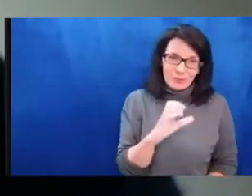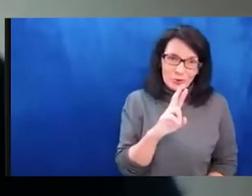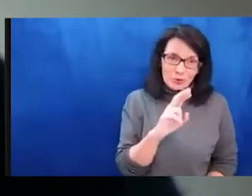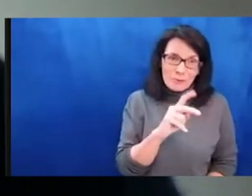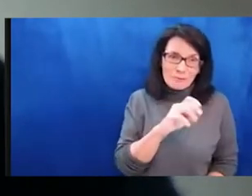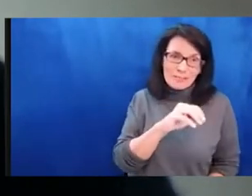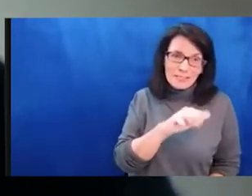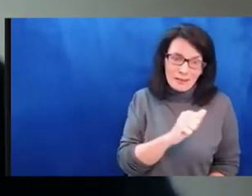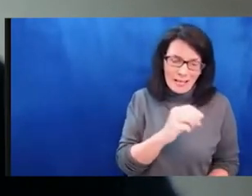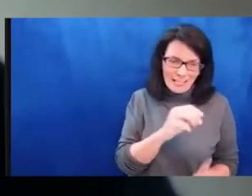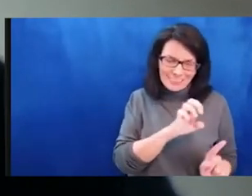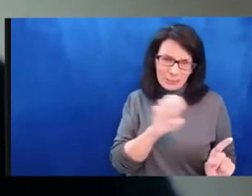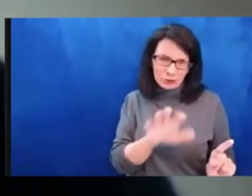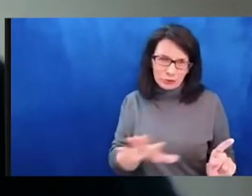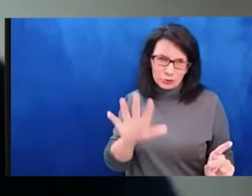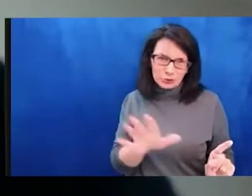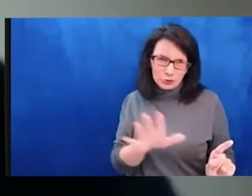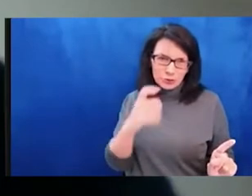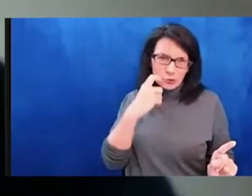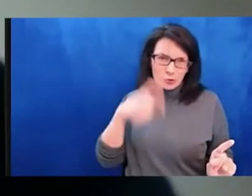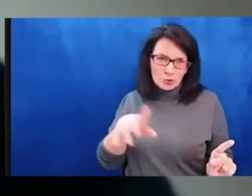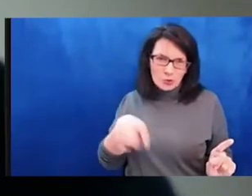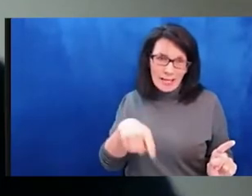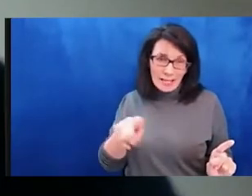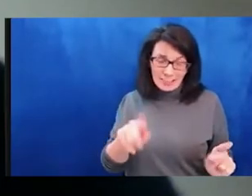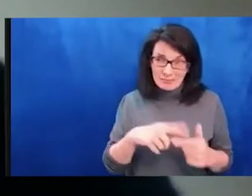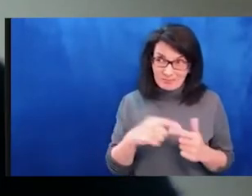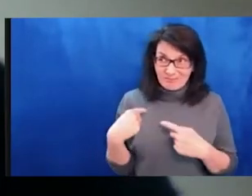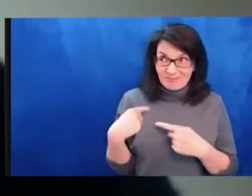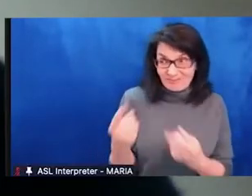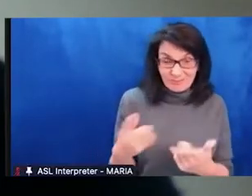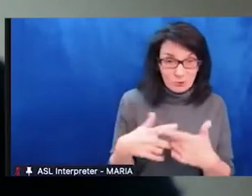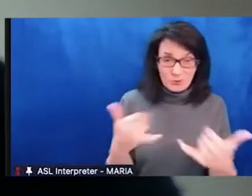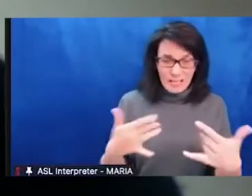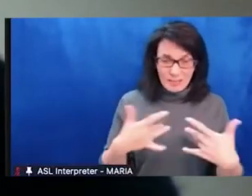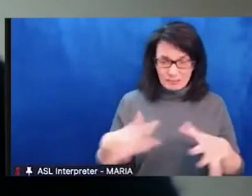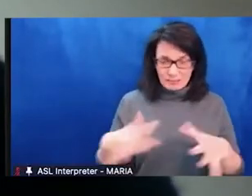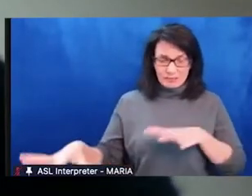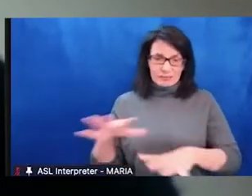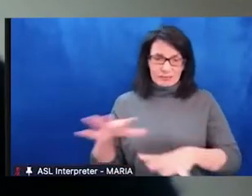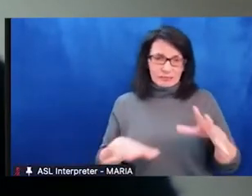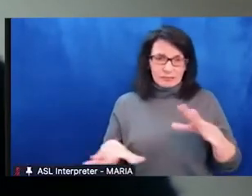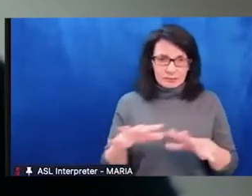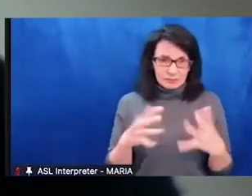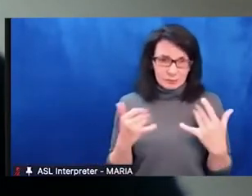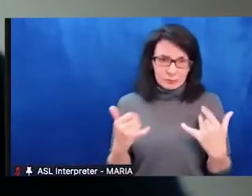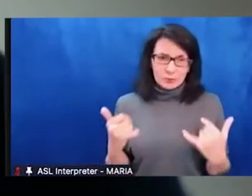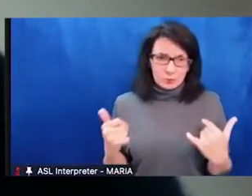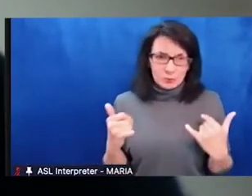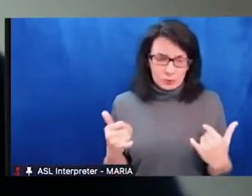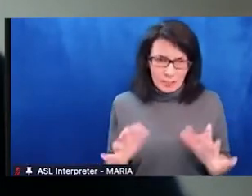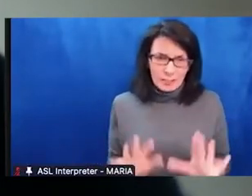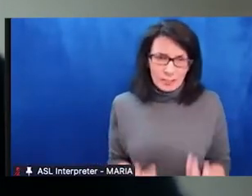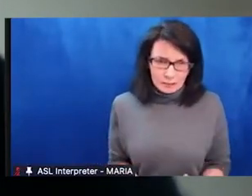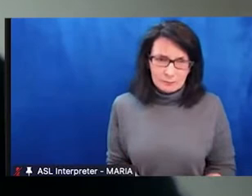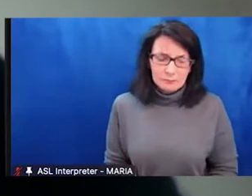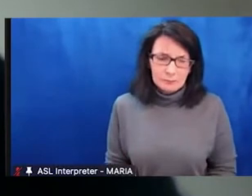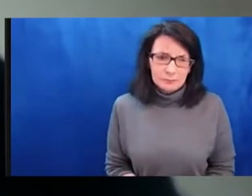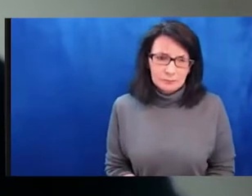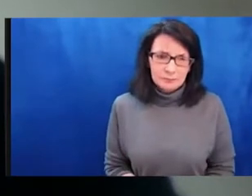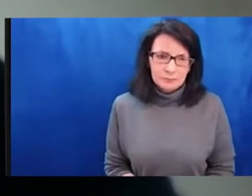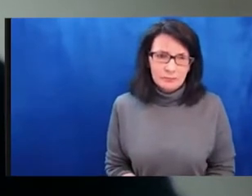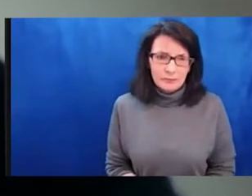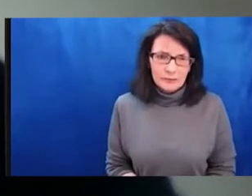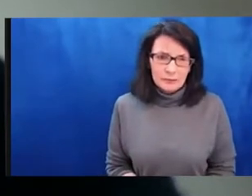day of an intense escalation of a war that has been going on in Ukraine since 2014